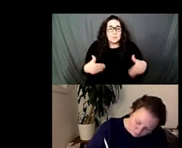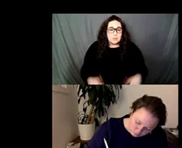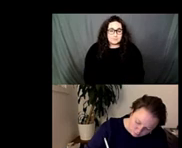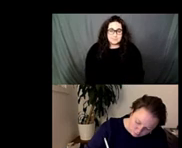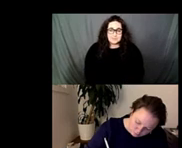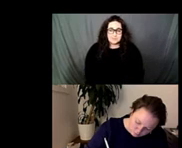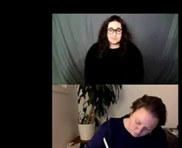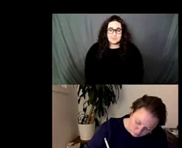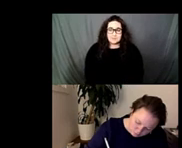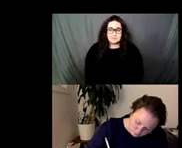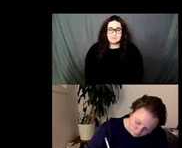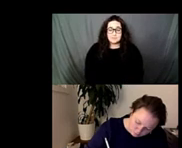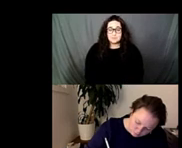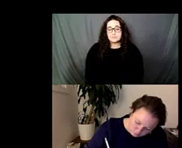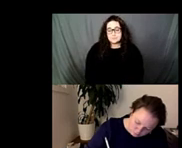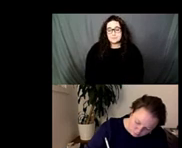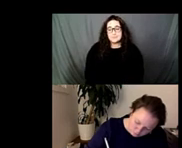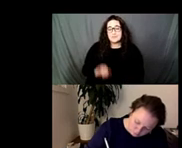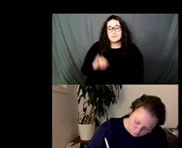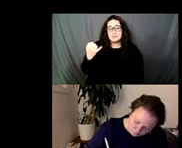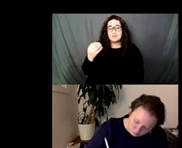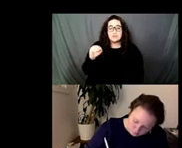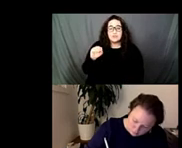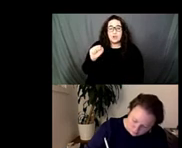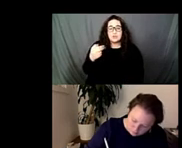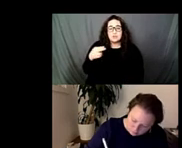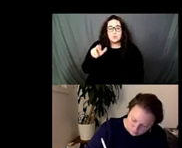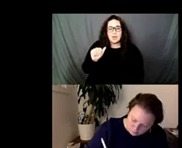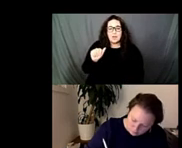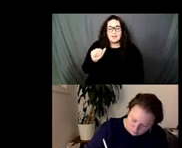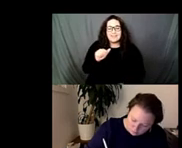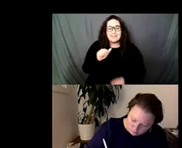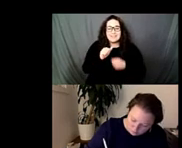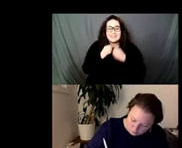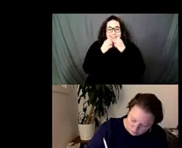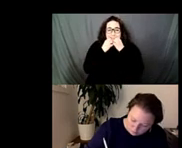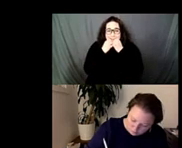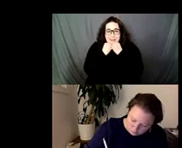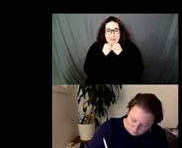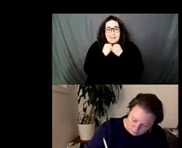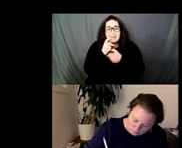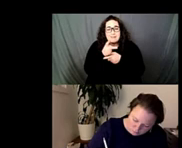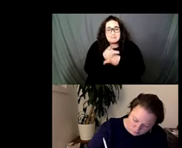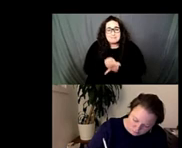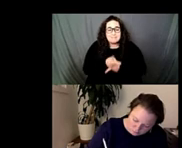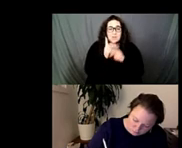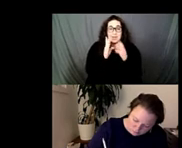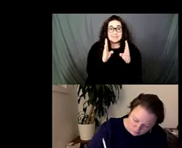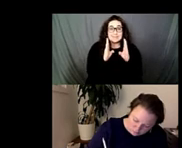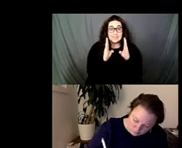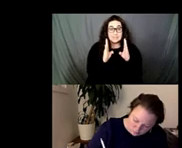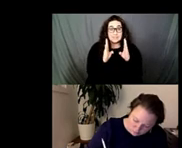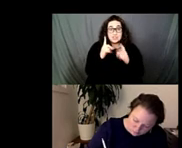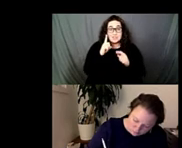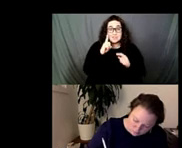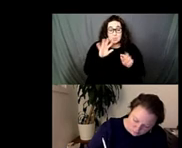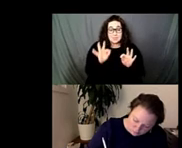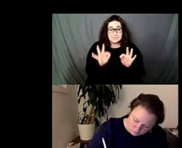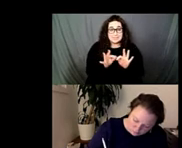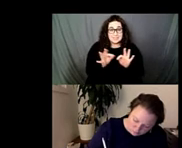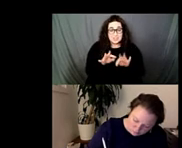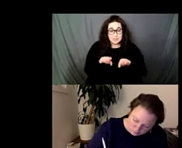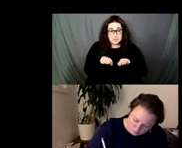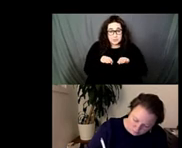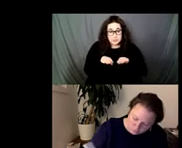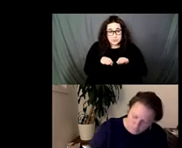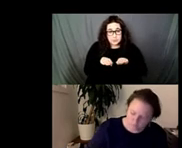the amount of care that it takes right in stitching and the intention and the slowing down of time to do it one of the doctoral students in our